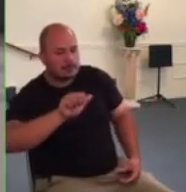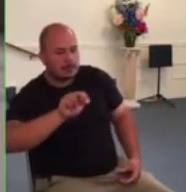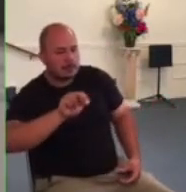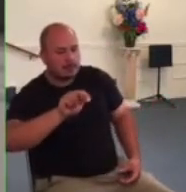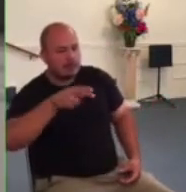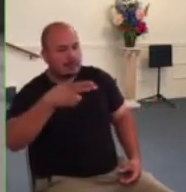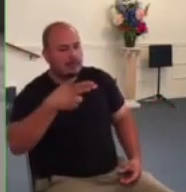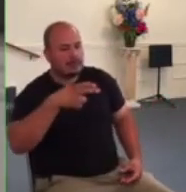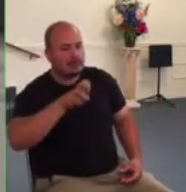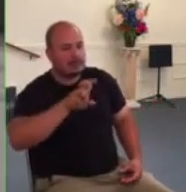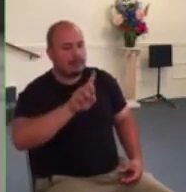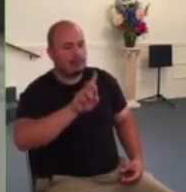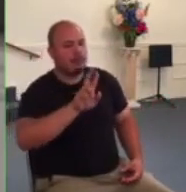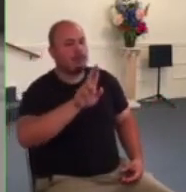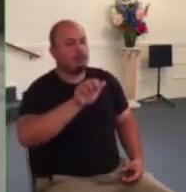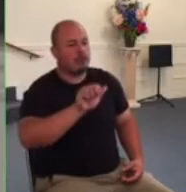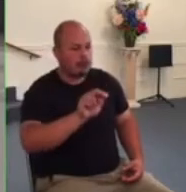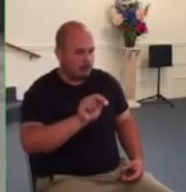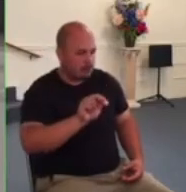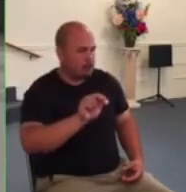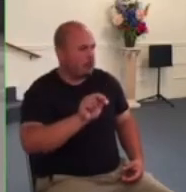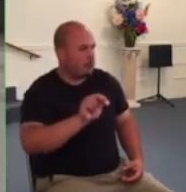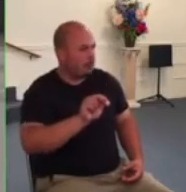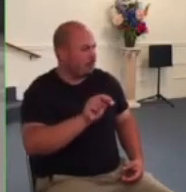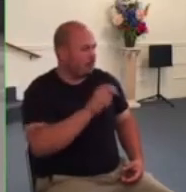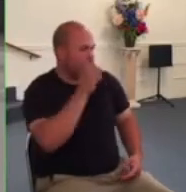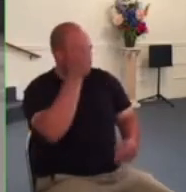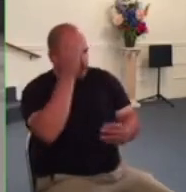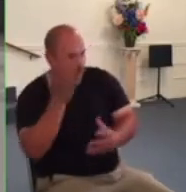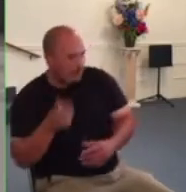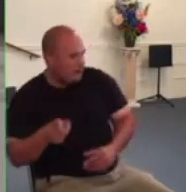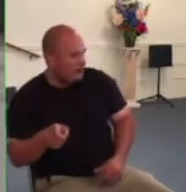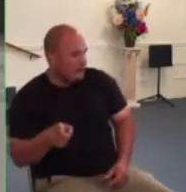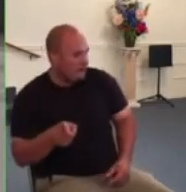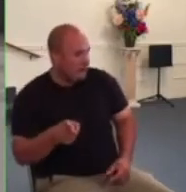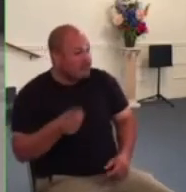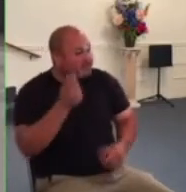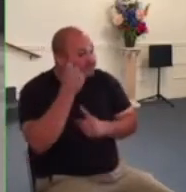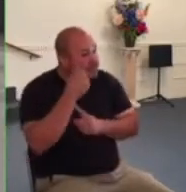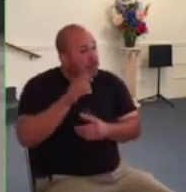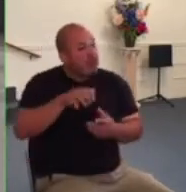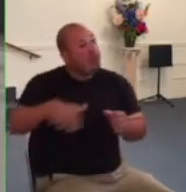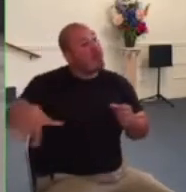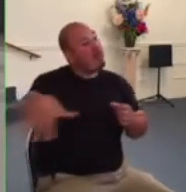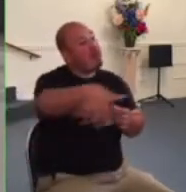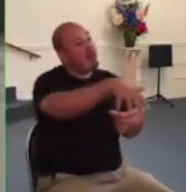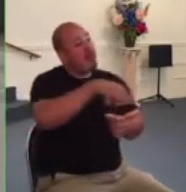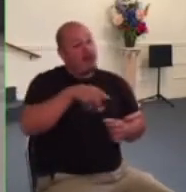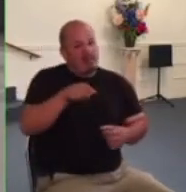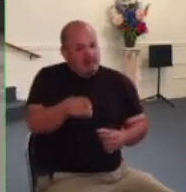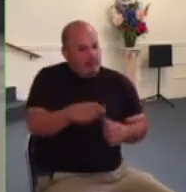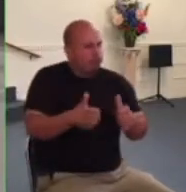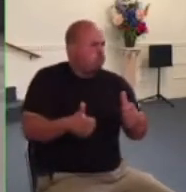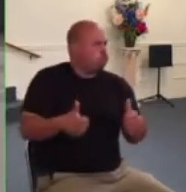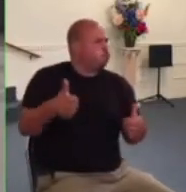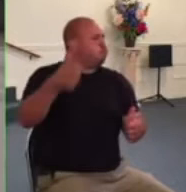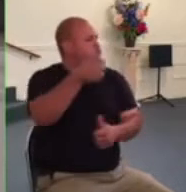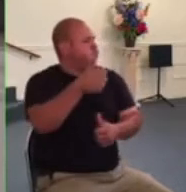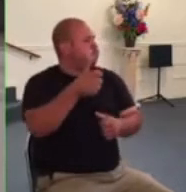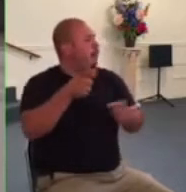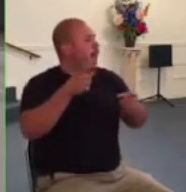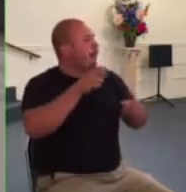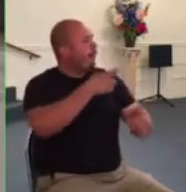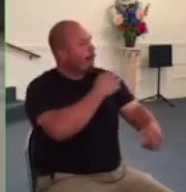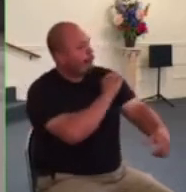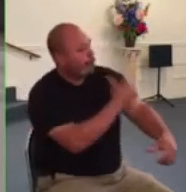under the roman empire and this is the position that every church and every believer has to take if we're going to be